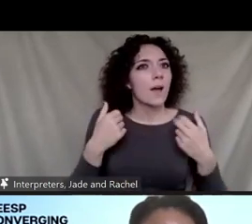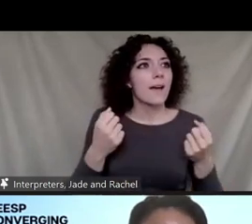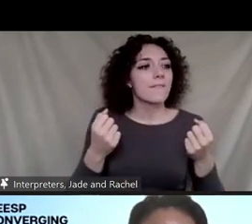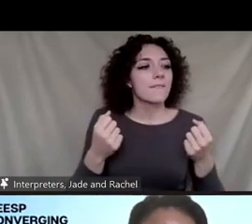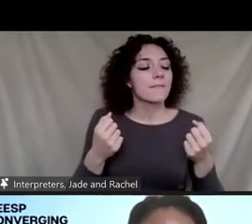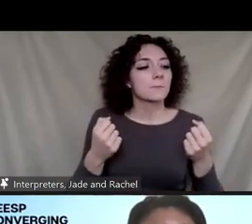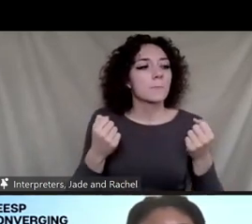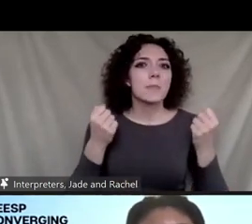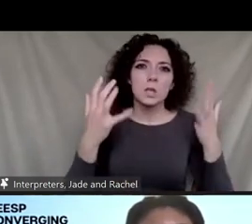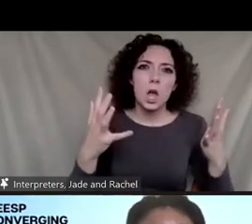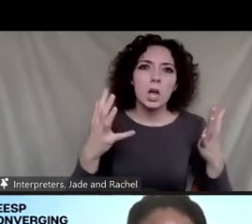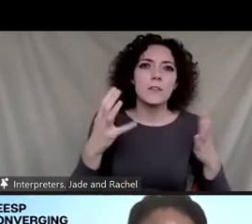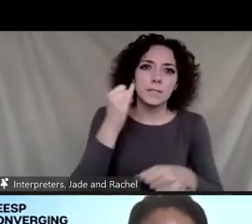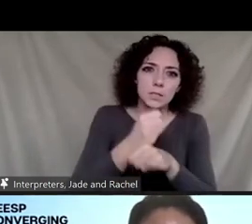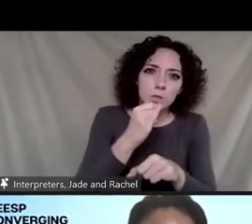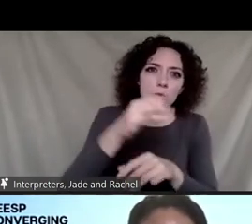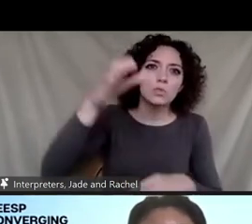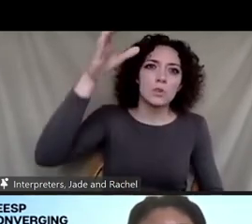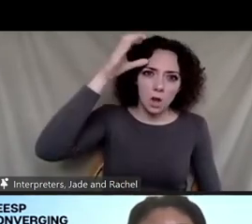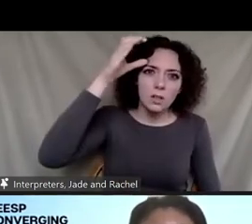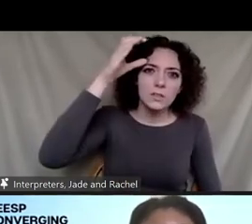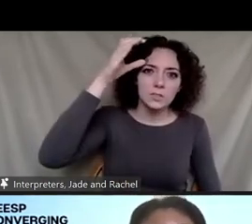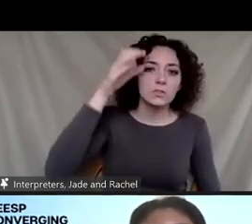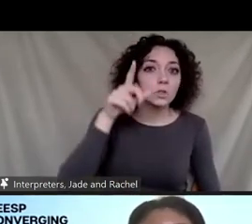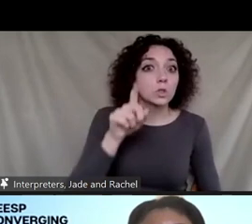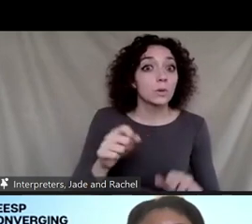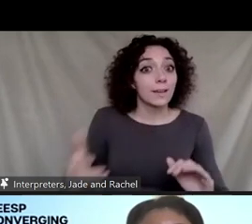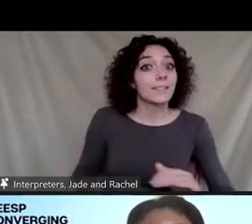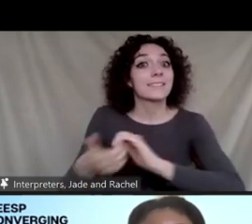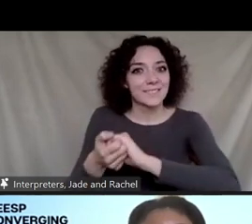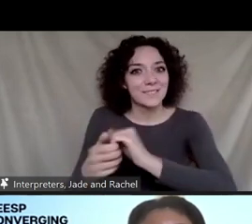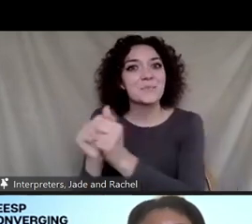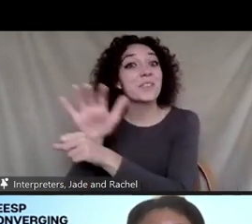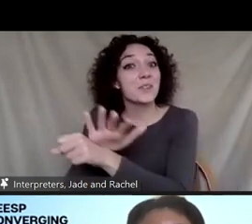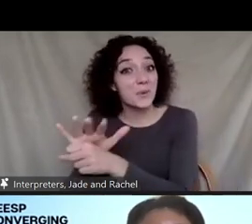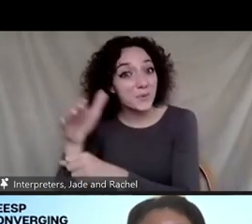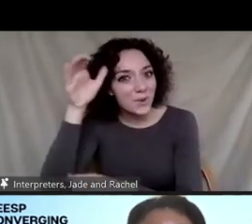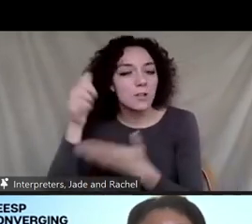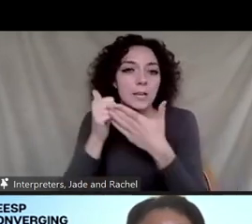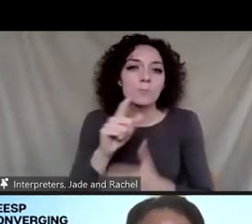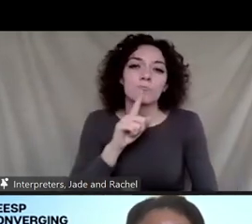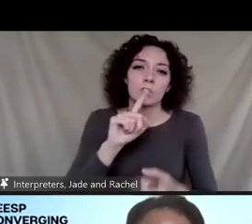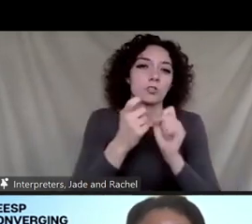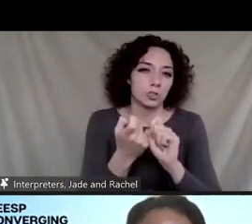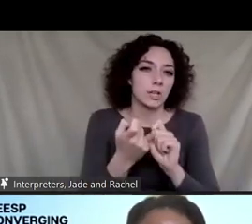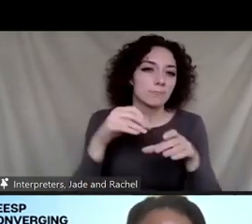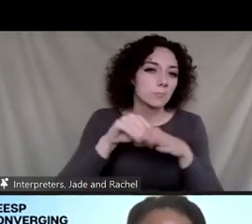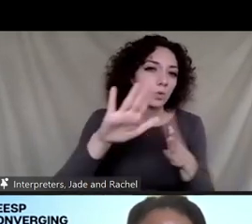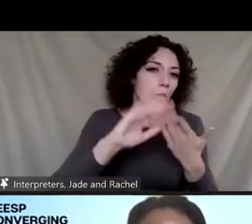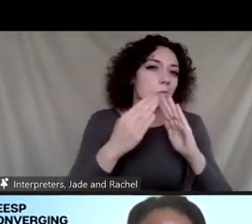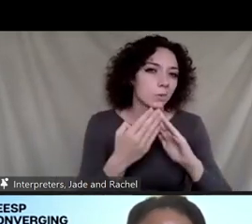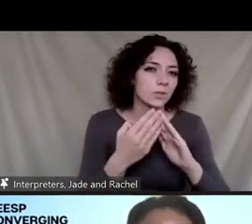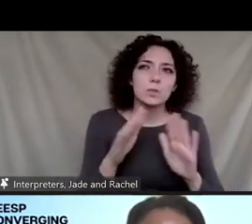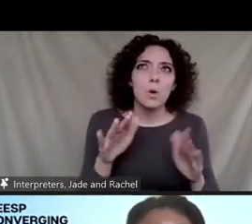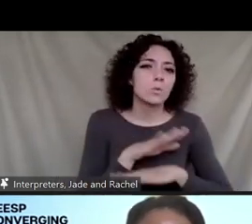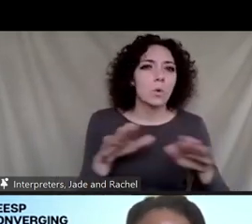institutional knowledge. And you can pair that with local knowledge to make some real change in your community. So don't